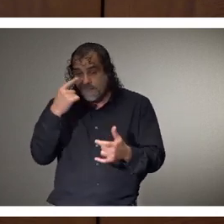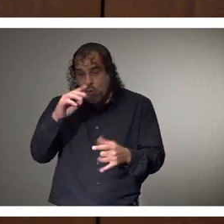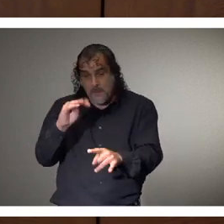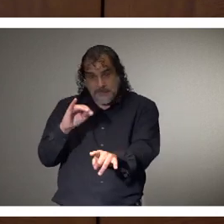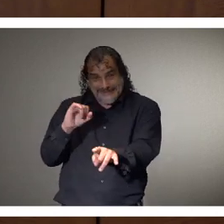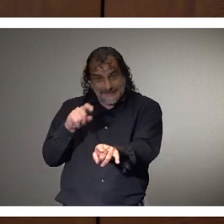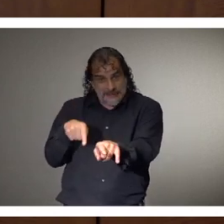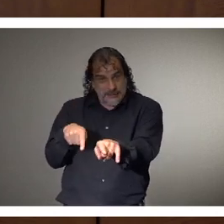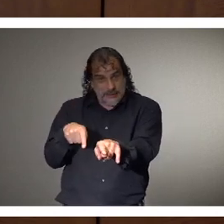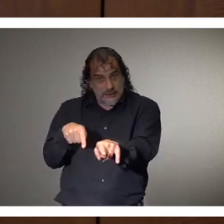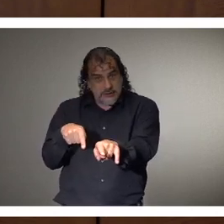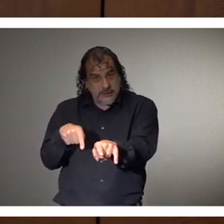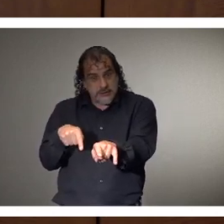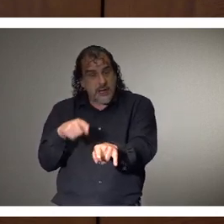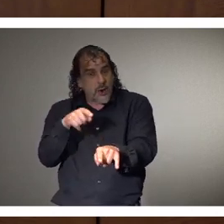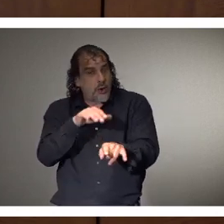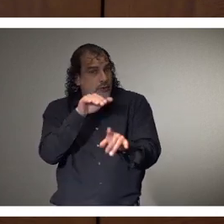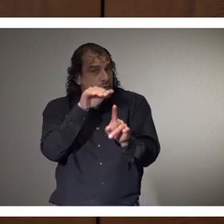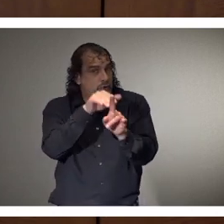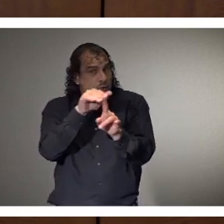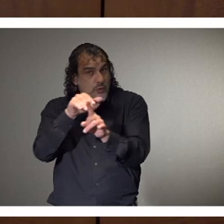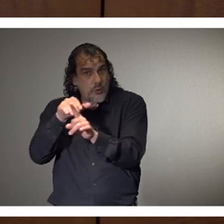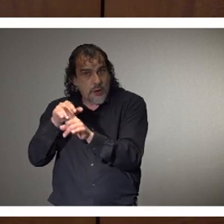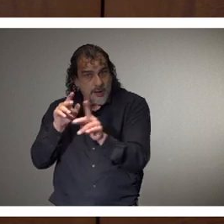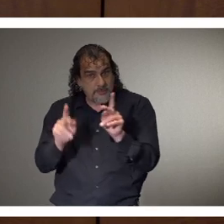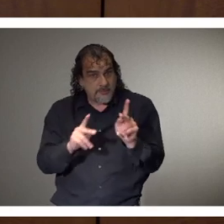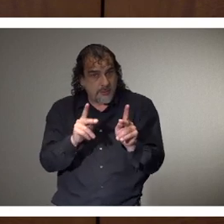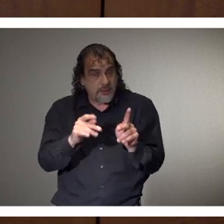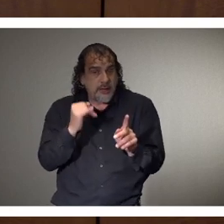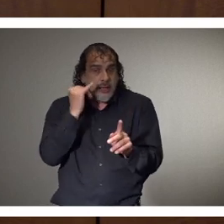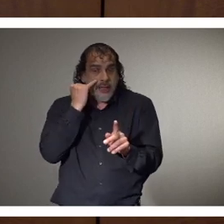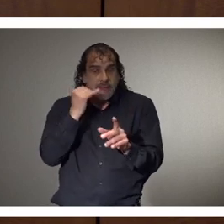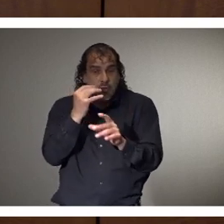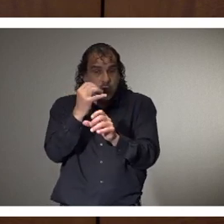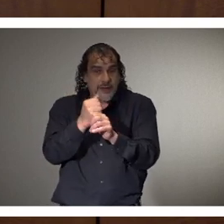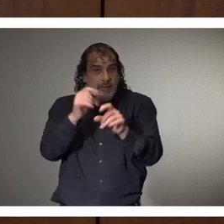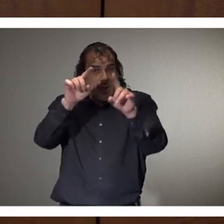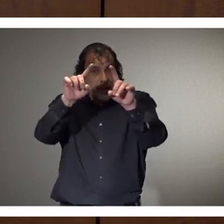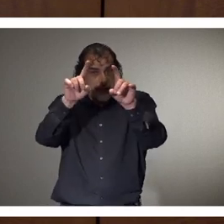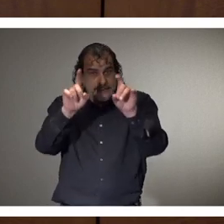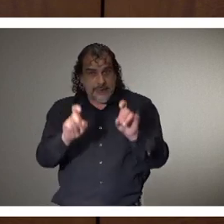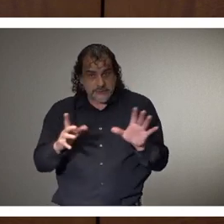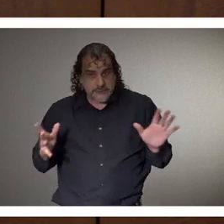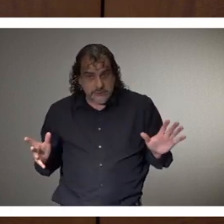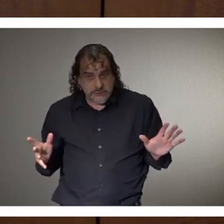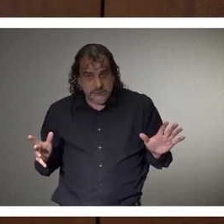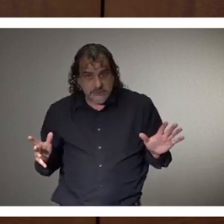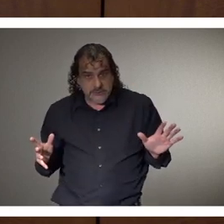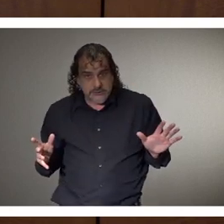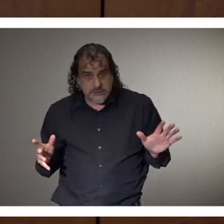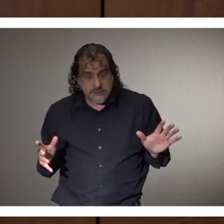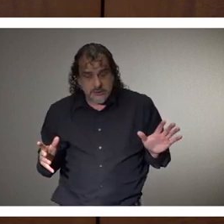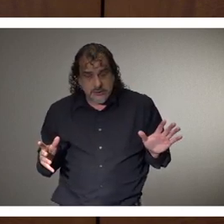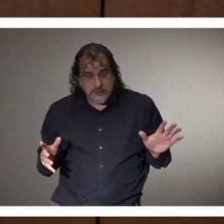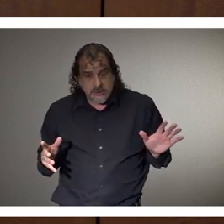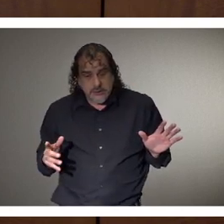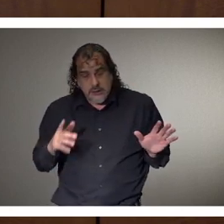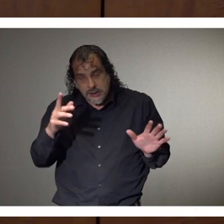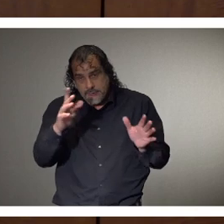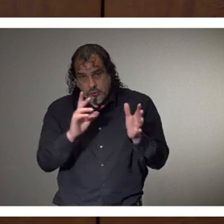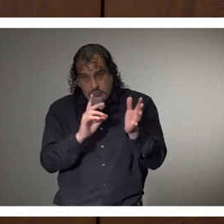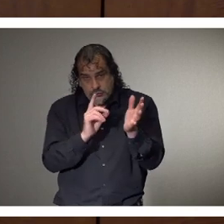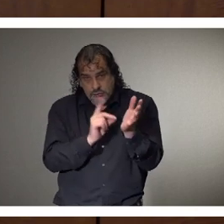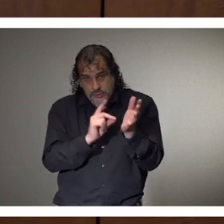one of the things I want to remind individuals is if you do get tested, if you have, if your physician